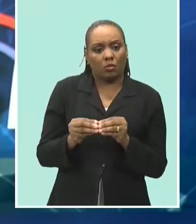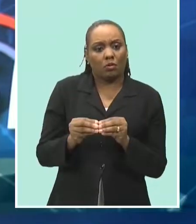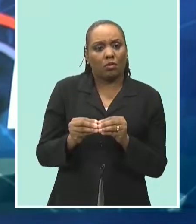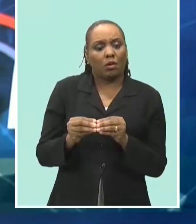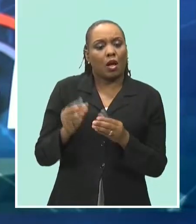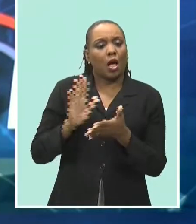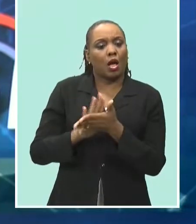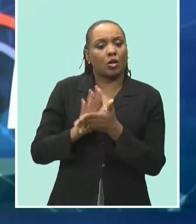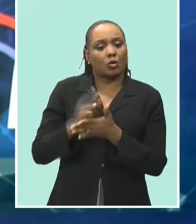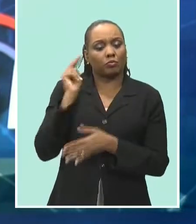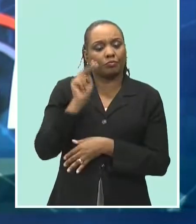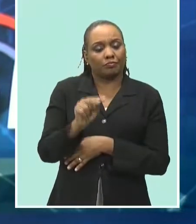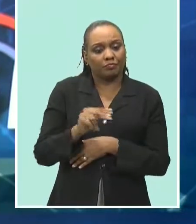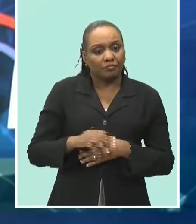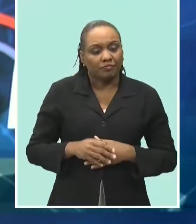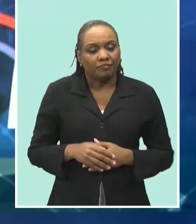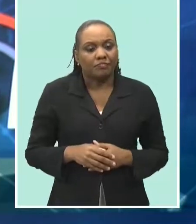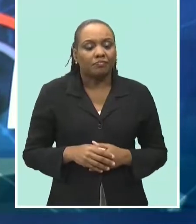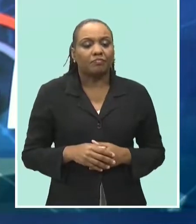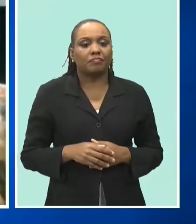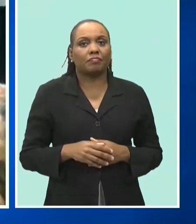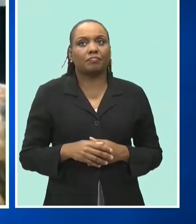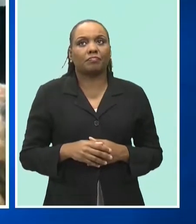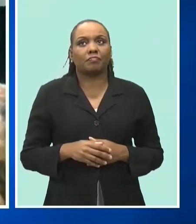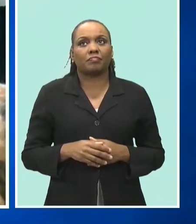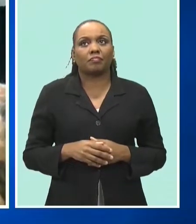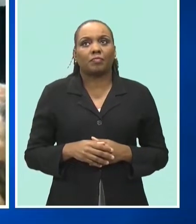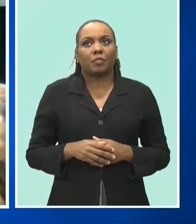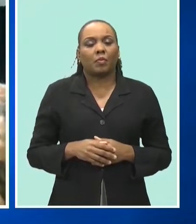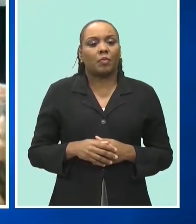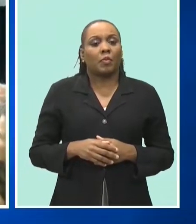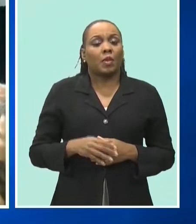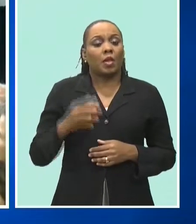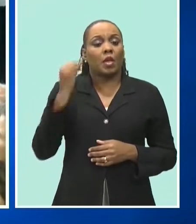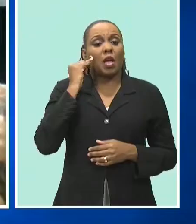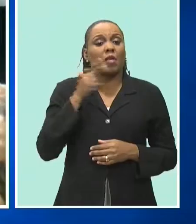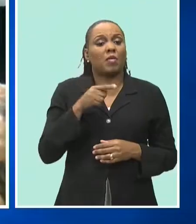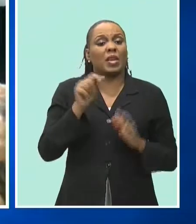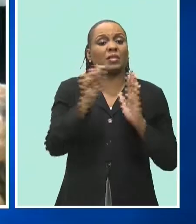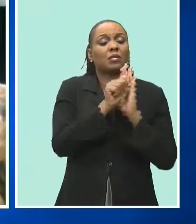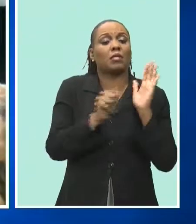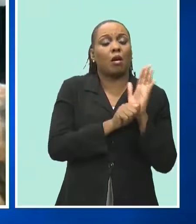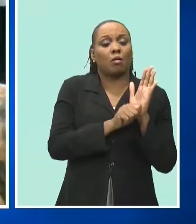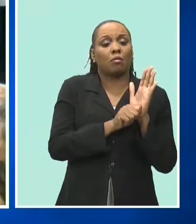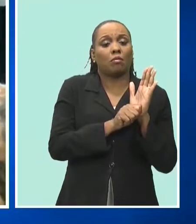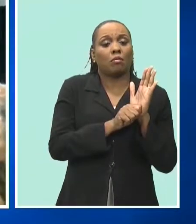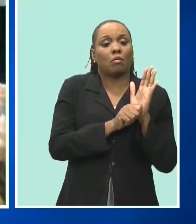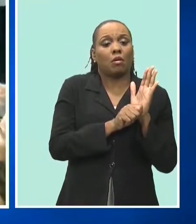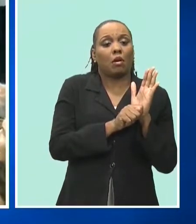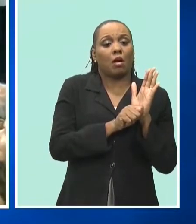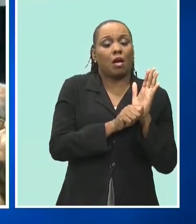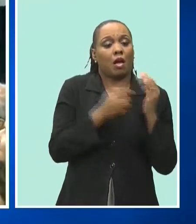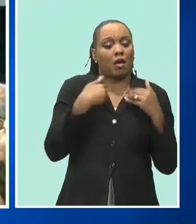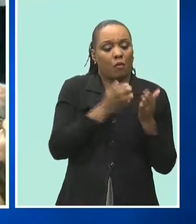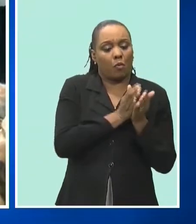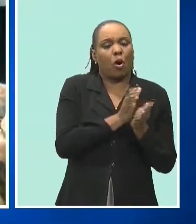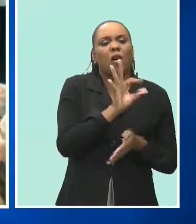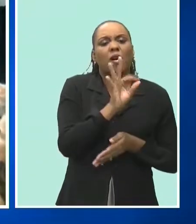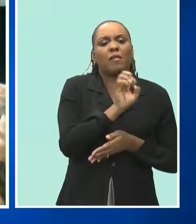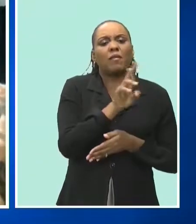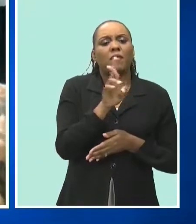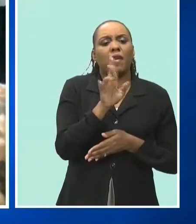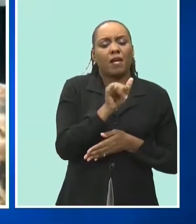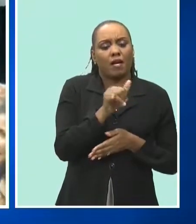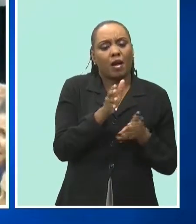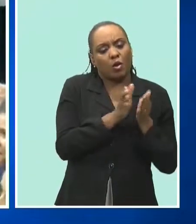sharika griffith has the details you could get a ferry from bridgetown stop at waltown at 20 u.s ahead and get spiced on